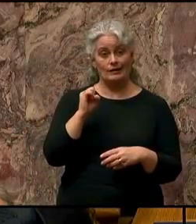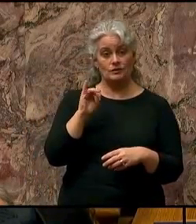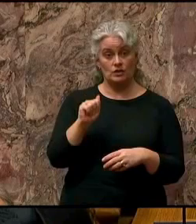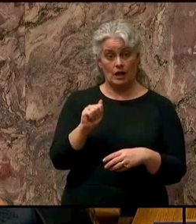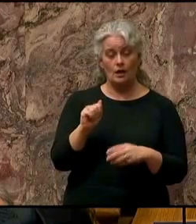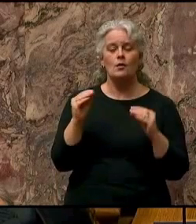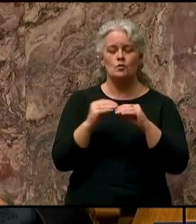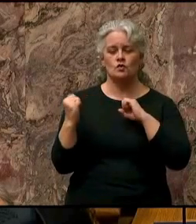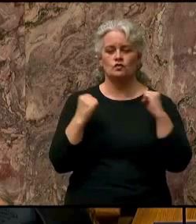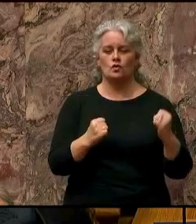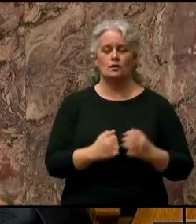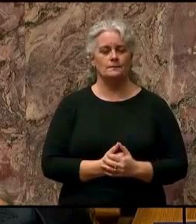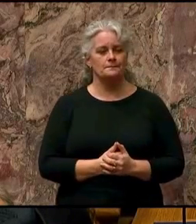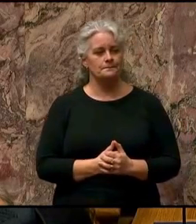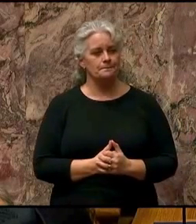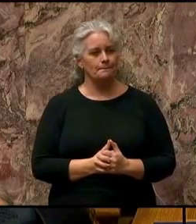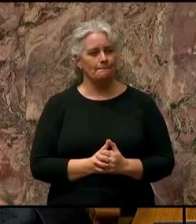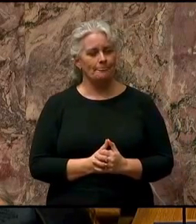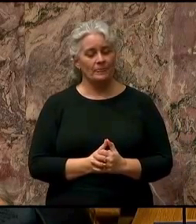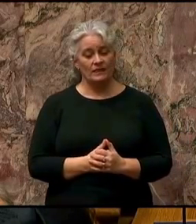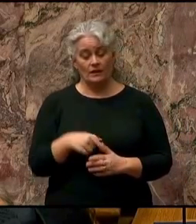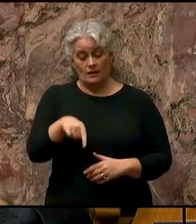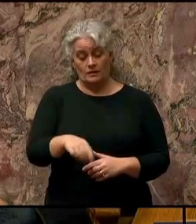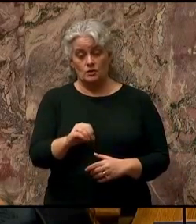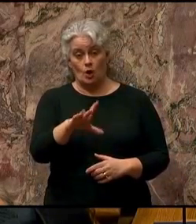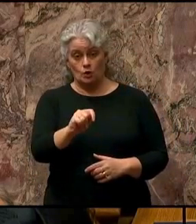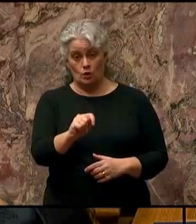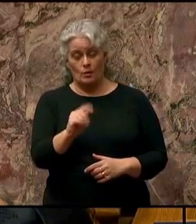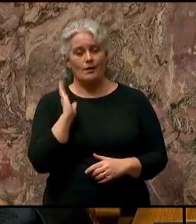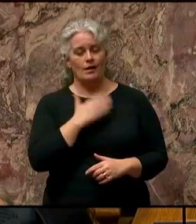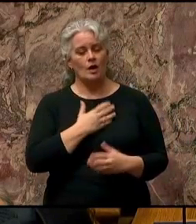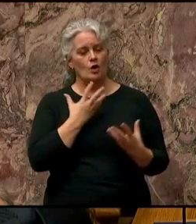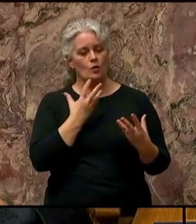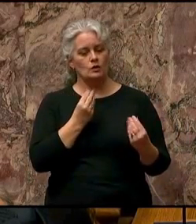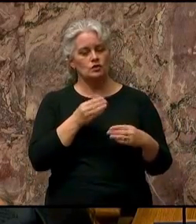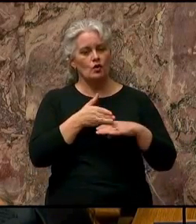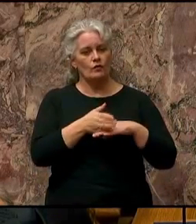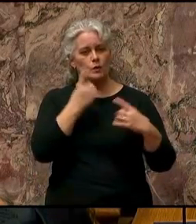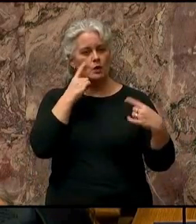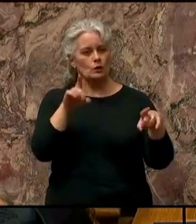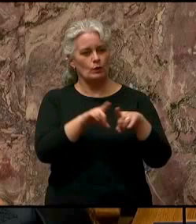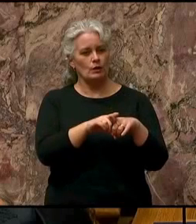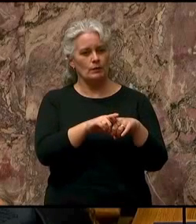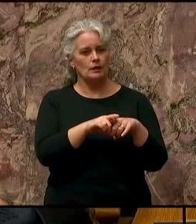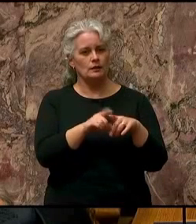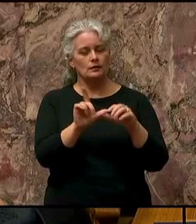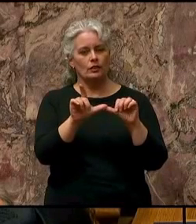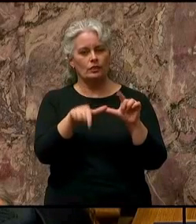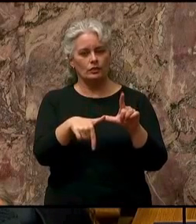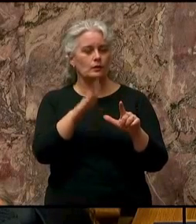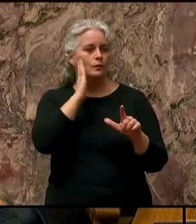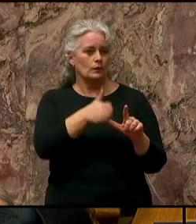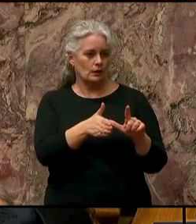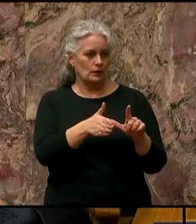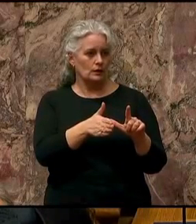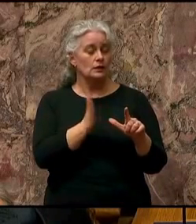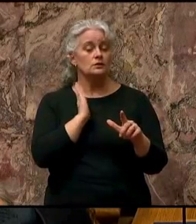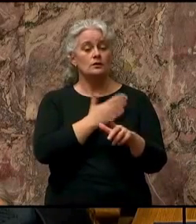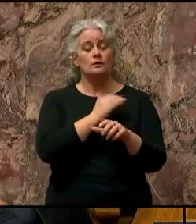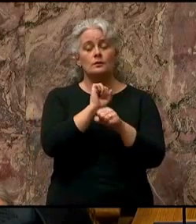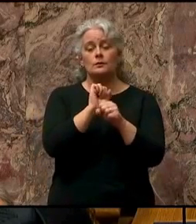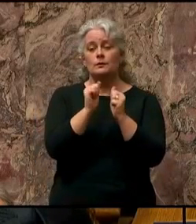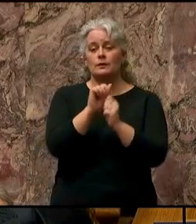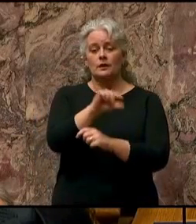In October, the Softwood Lumber Agreement will expire. We are working with the federal government and our BC forest